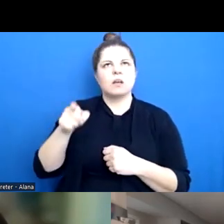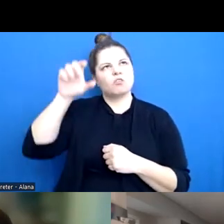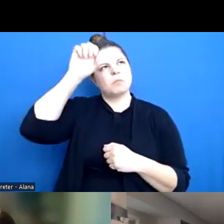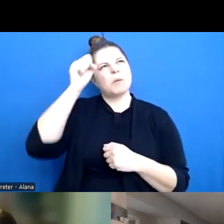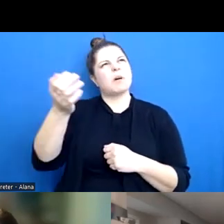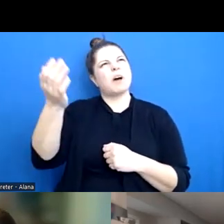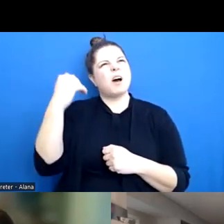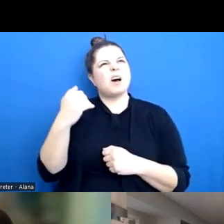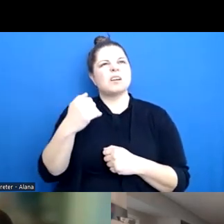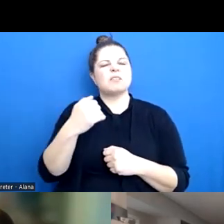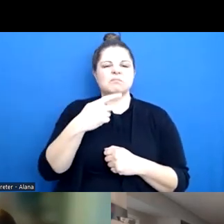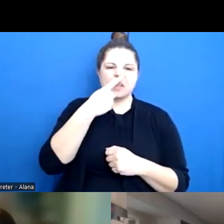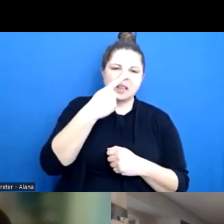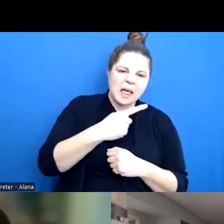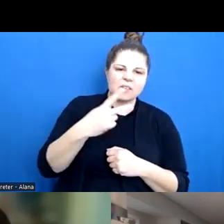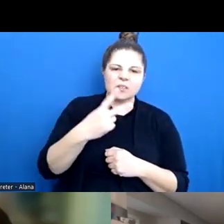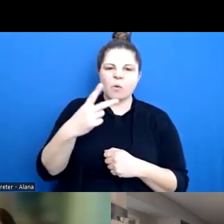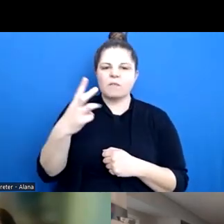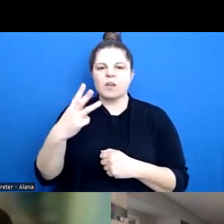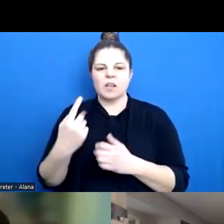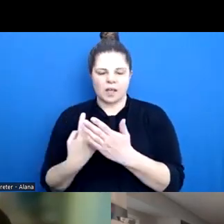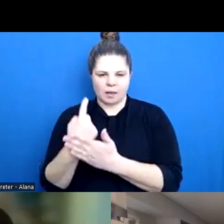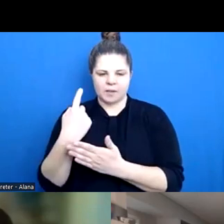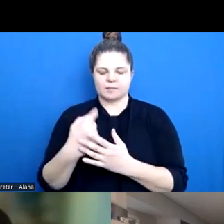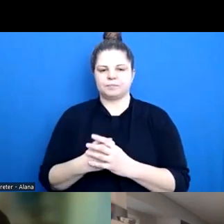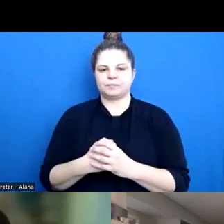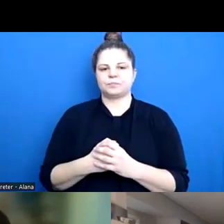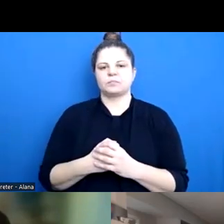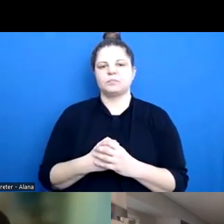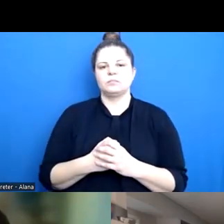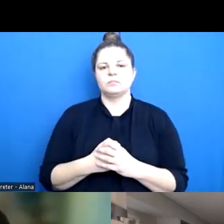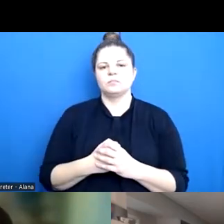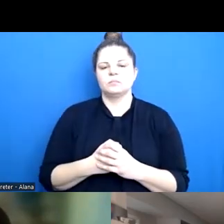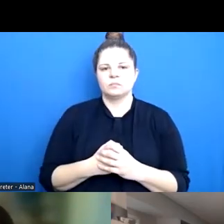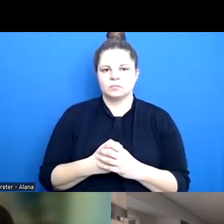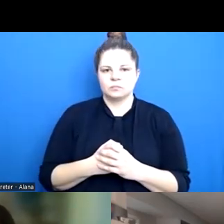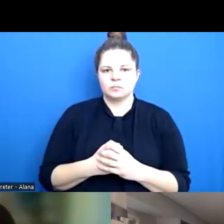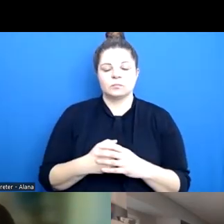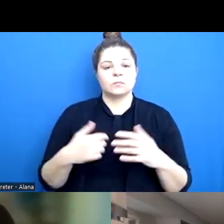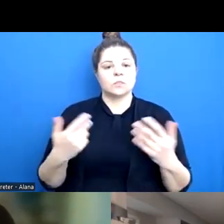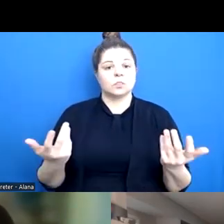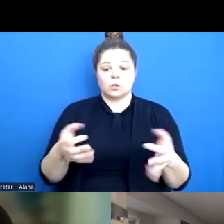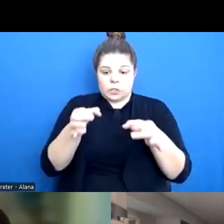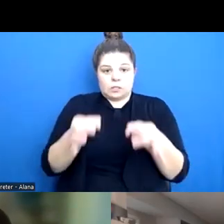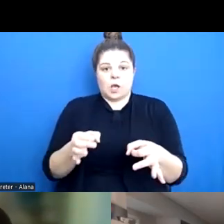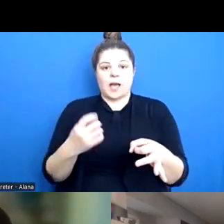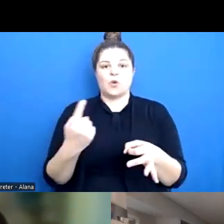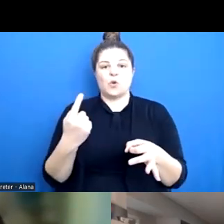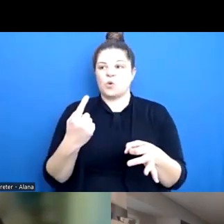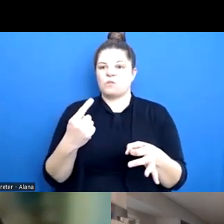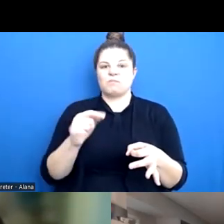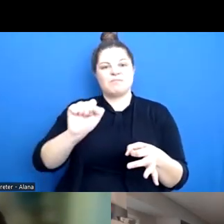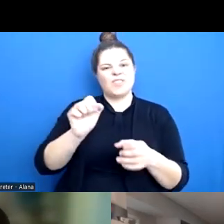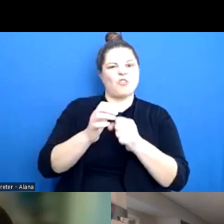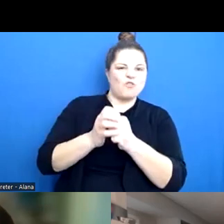those early adolescent years, was that a lot of that was determined by the peer group and often by the